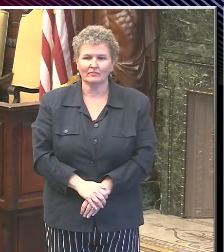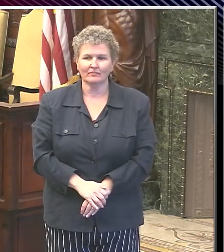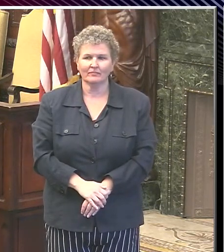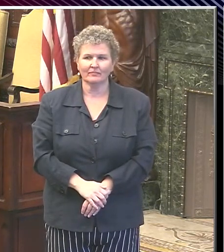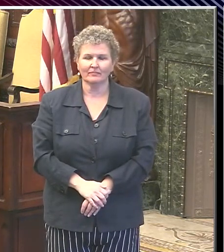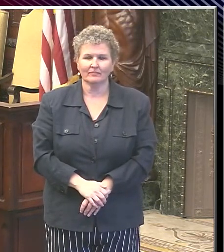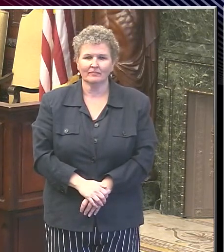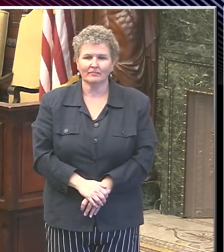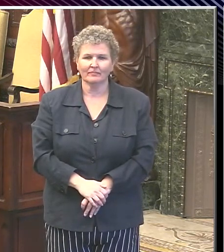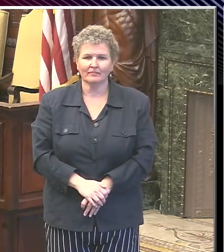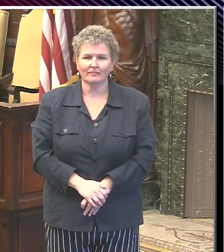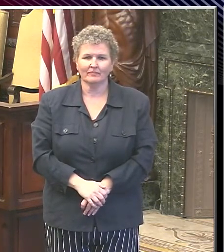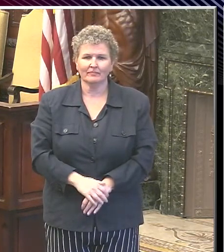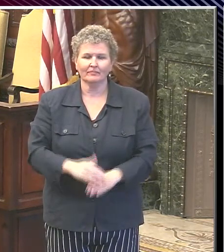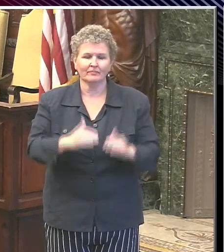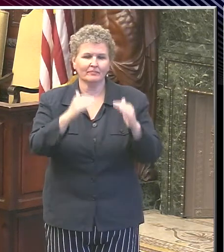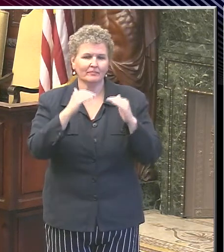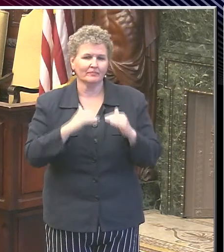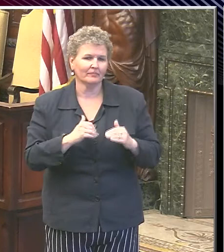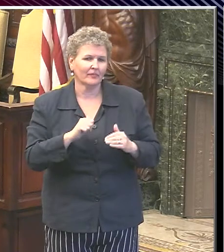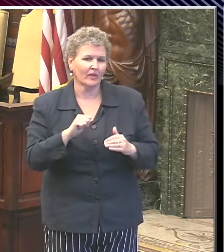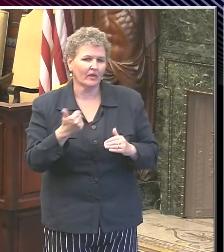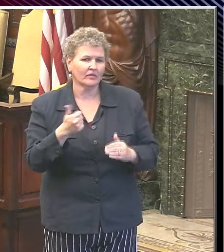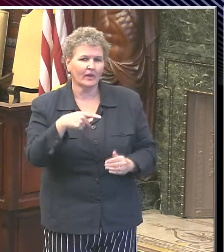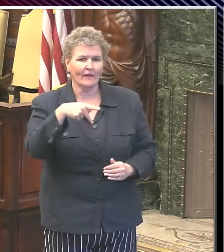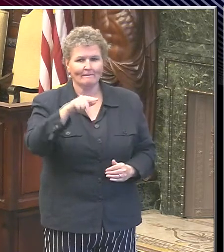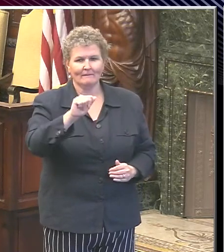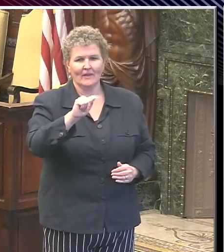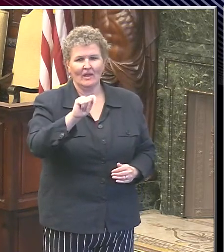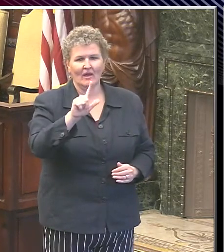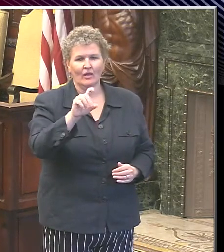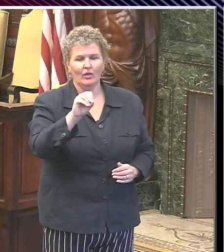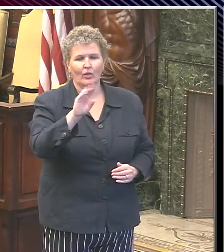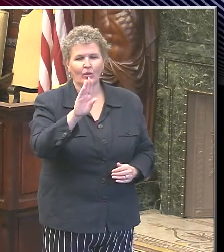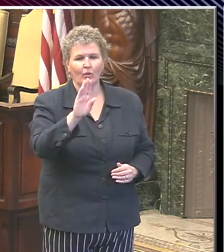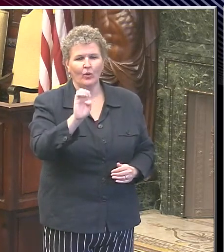We're going to go to Pat Loeb at KYW.